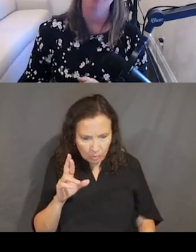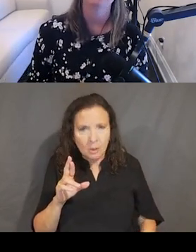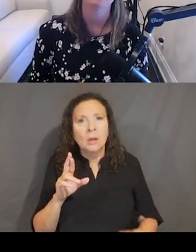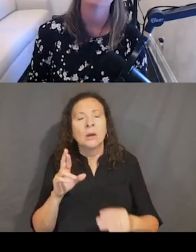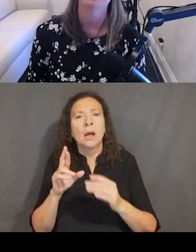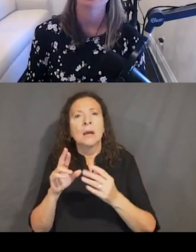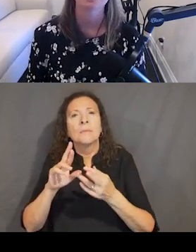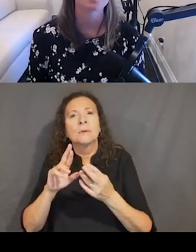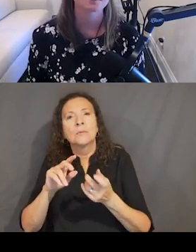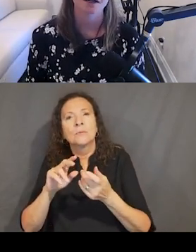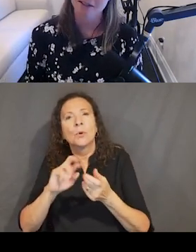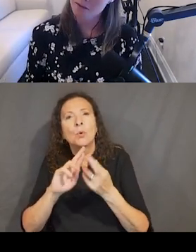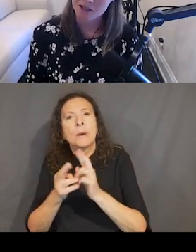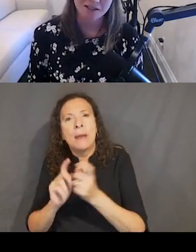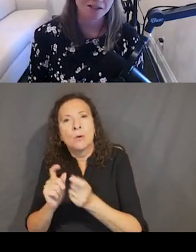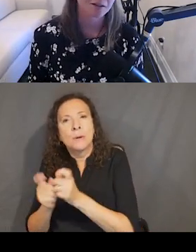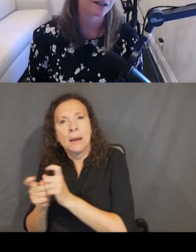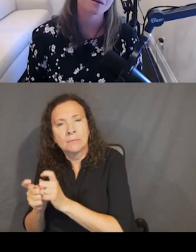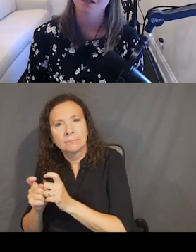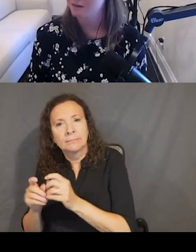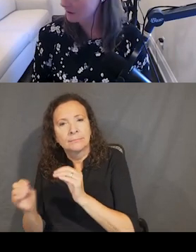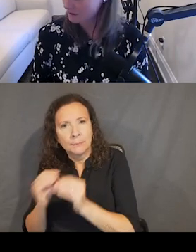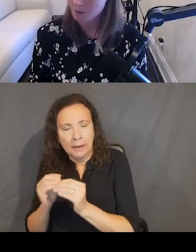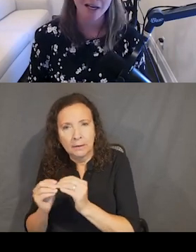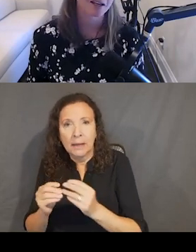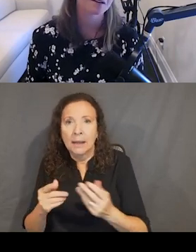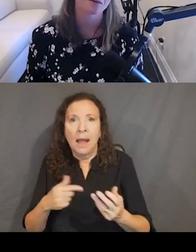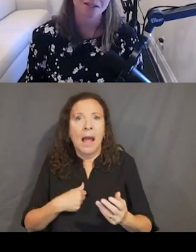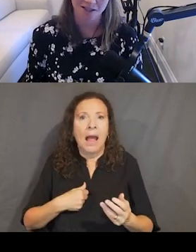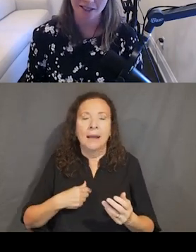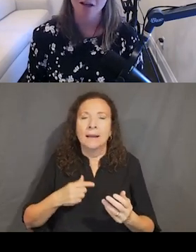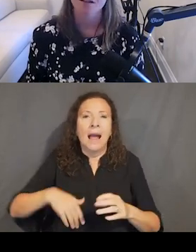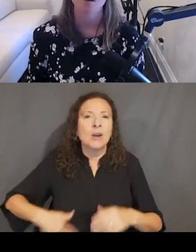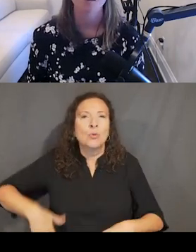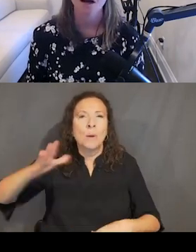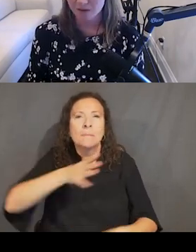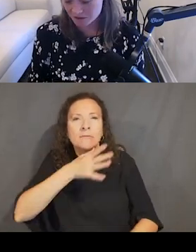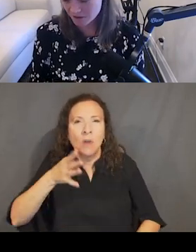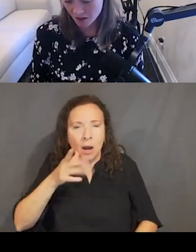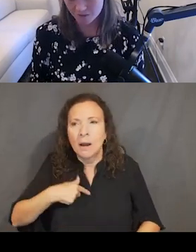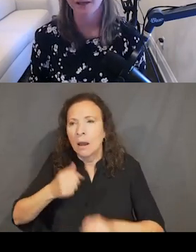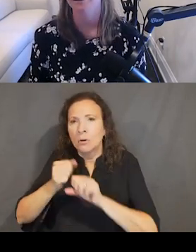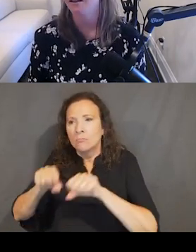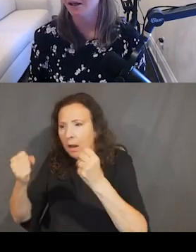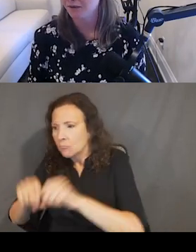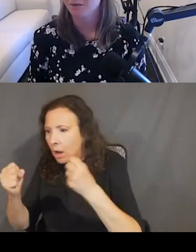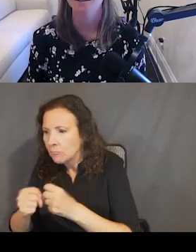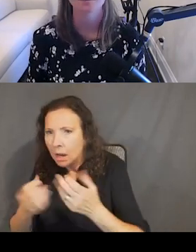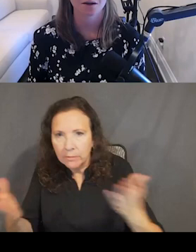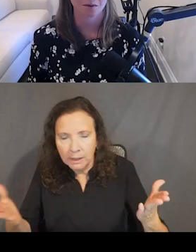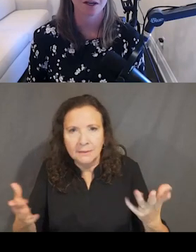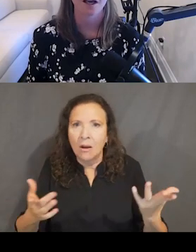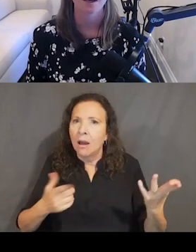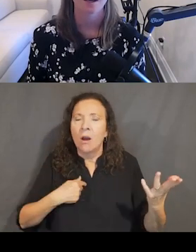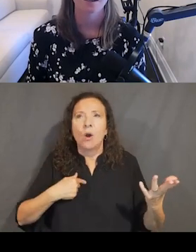broke a lot of stuff. And the thing was that if I didn't wash the dish right, well, you know, go back here and wash it again. So I learned the hard way that rework